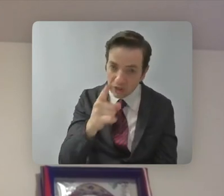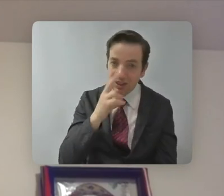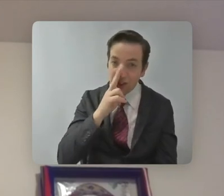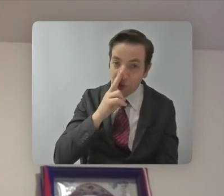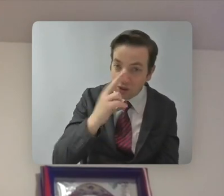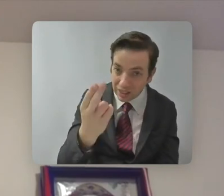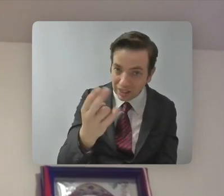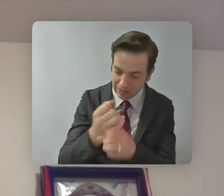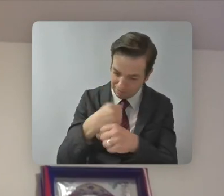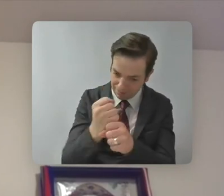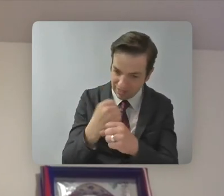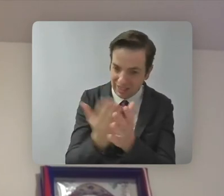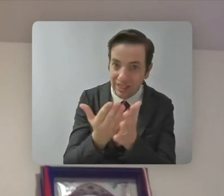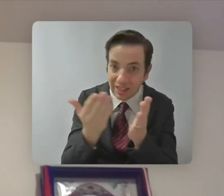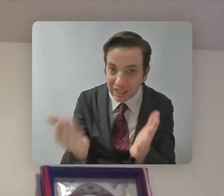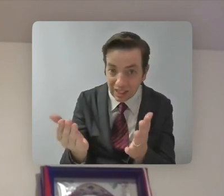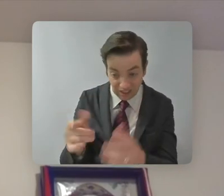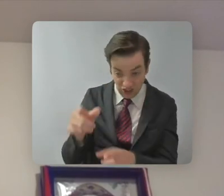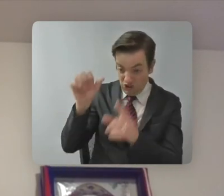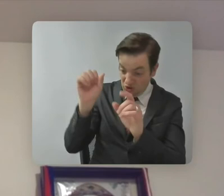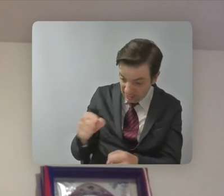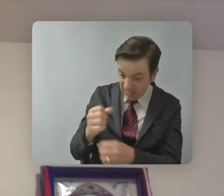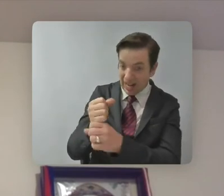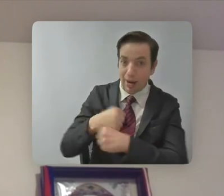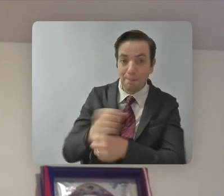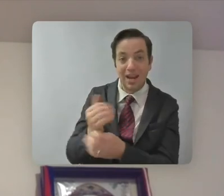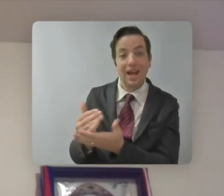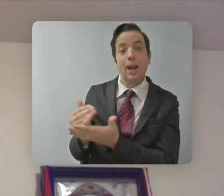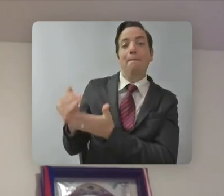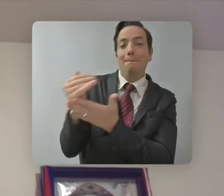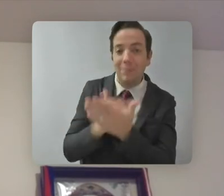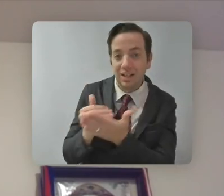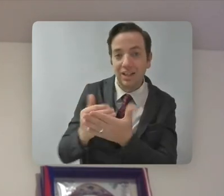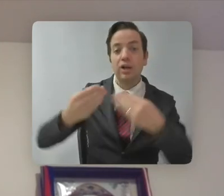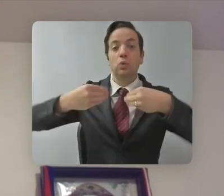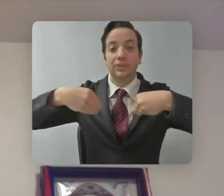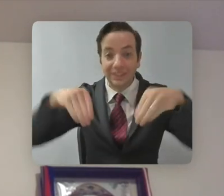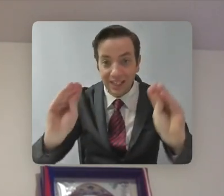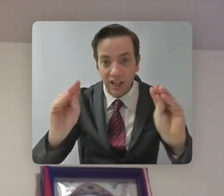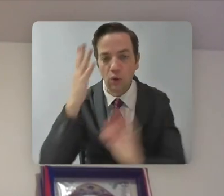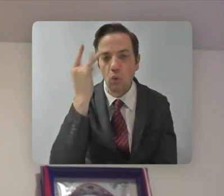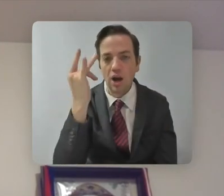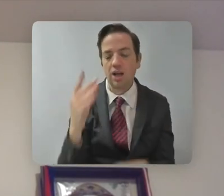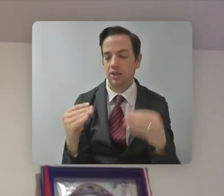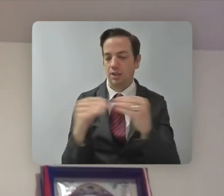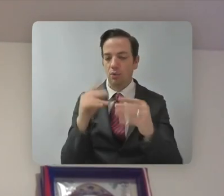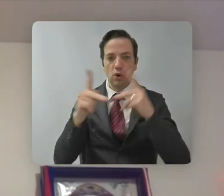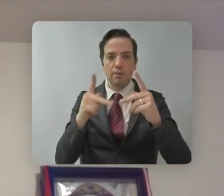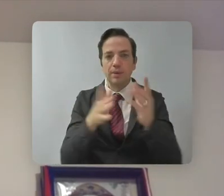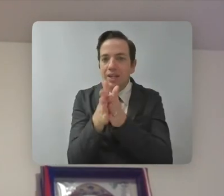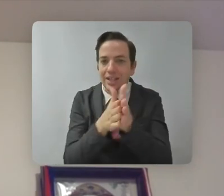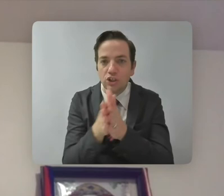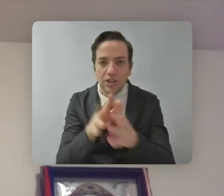you're going to get because you're actually going to make money off of it because what it will sell because there will be more people that would want to watch